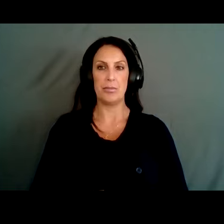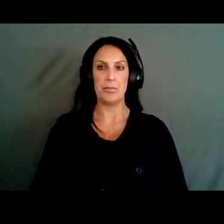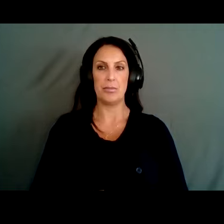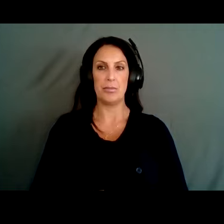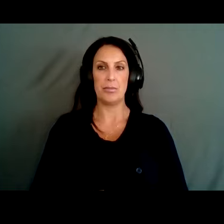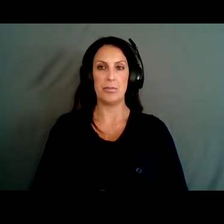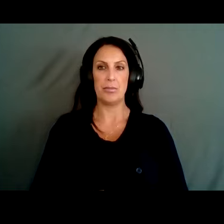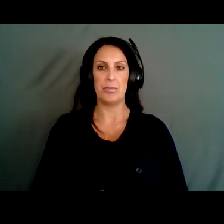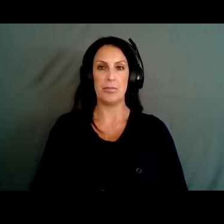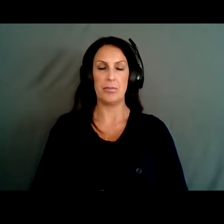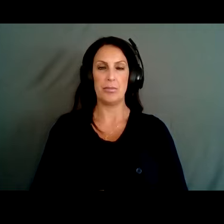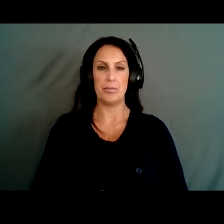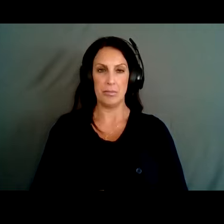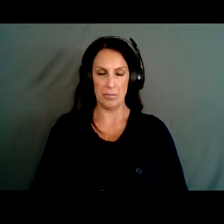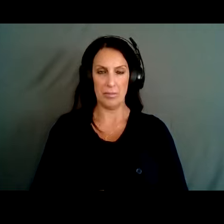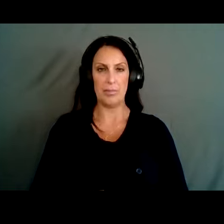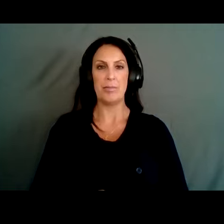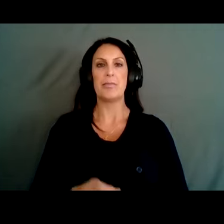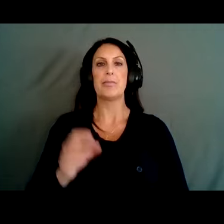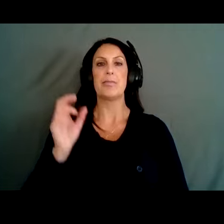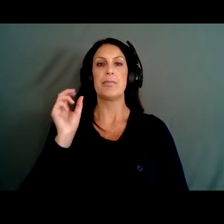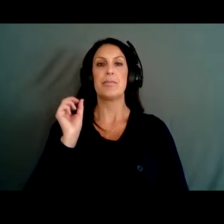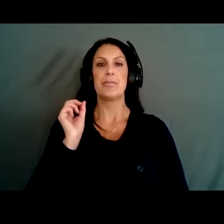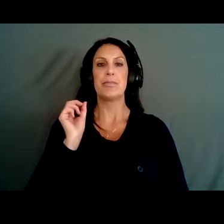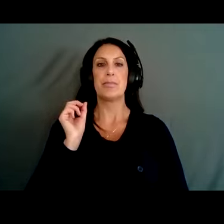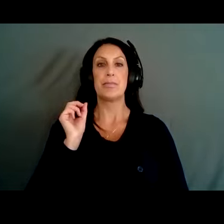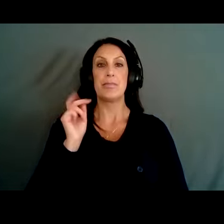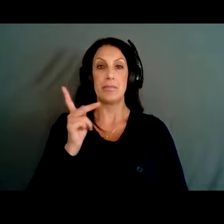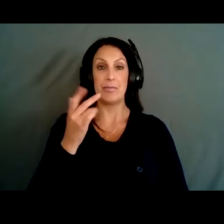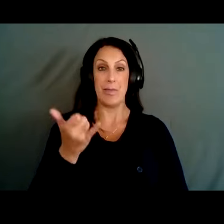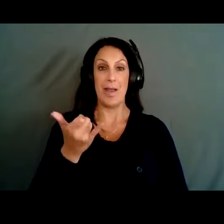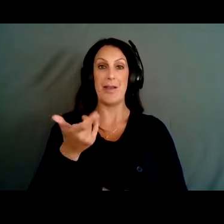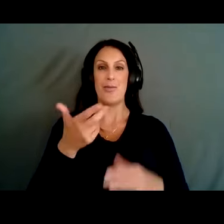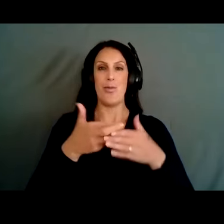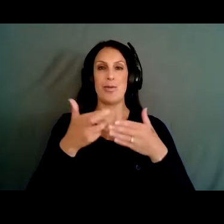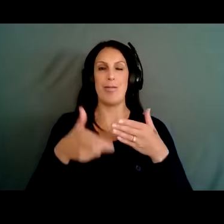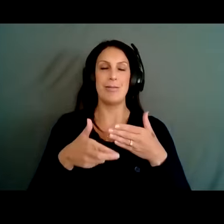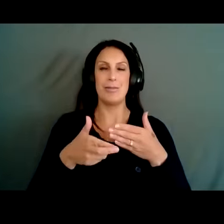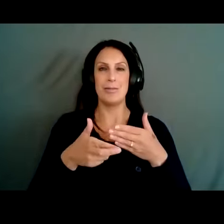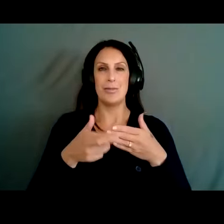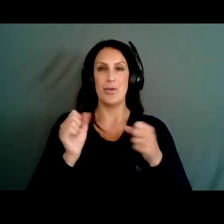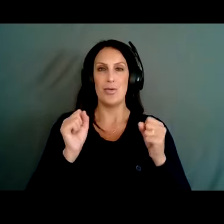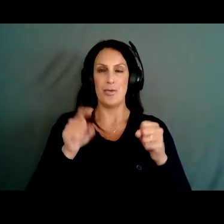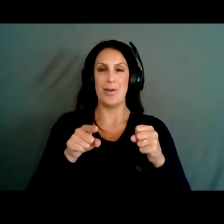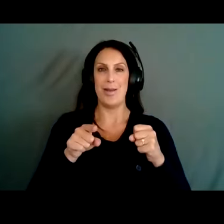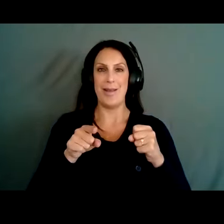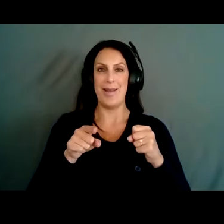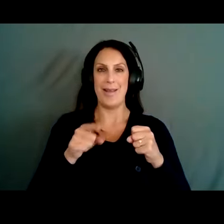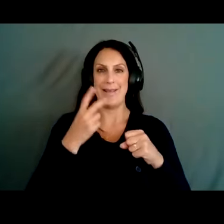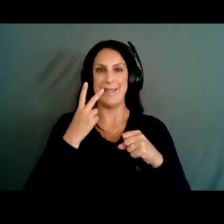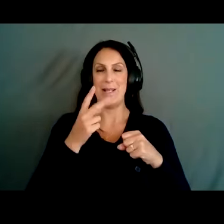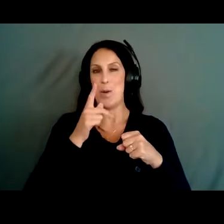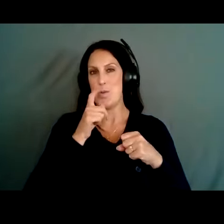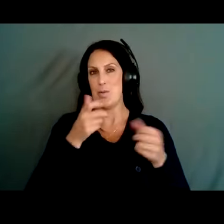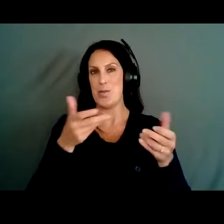All right, that's the majority of us. I'm going to go ahead and polling and share the results. So we can see who's in the room with